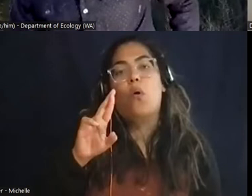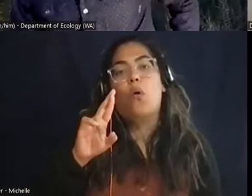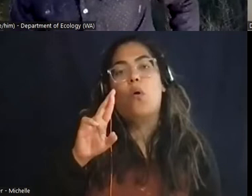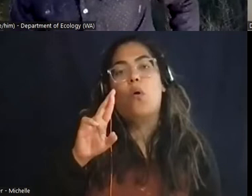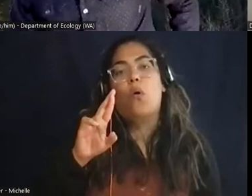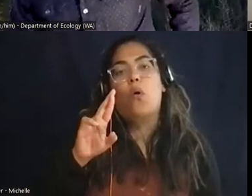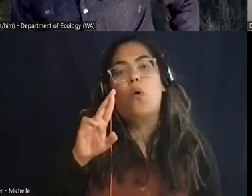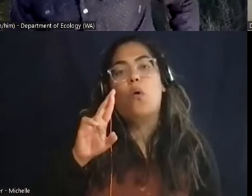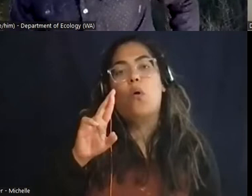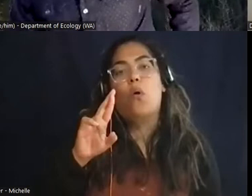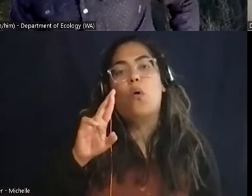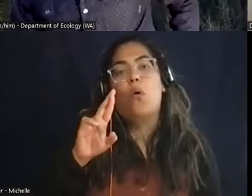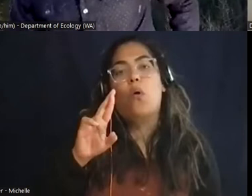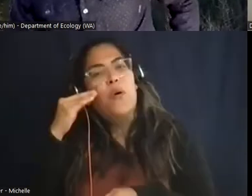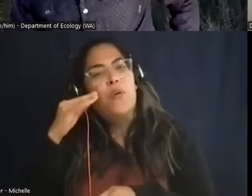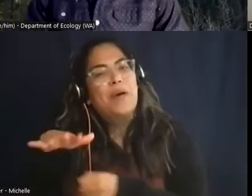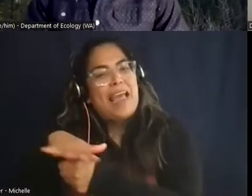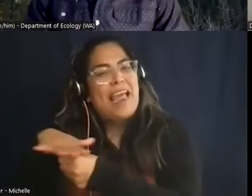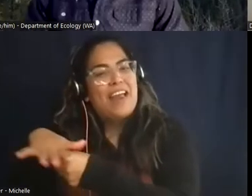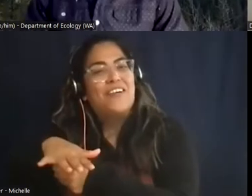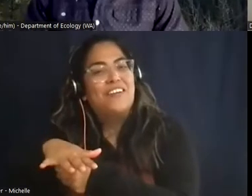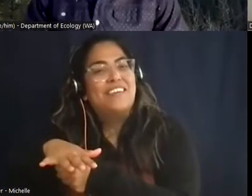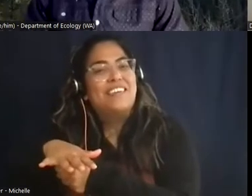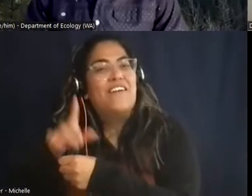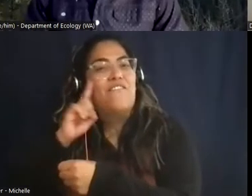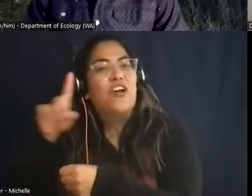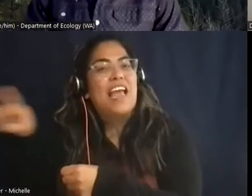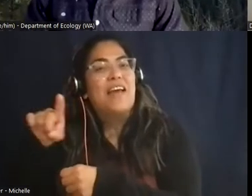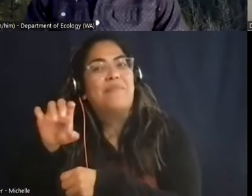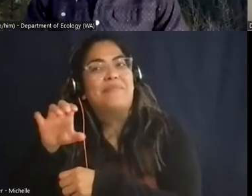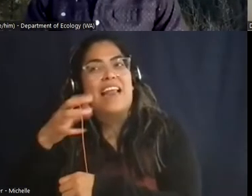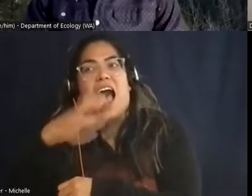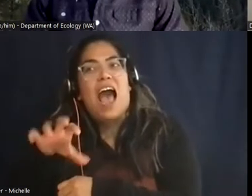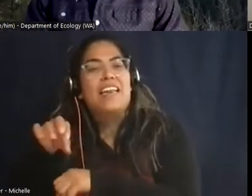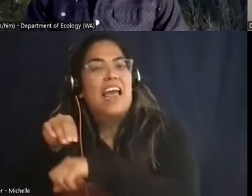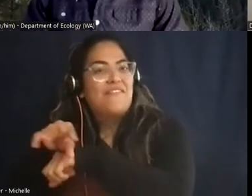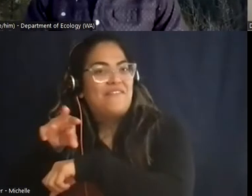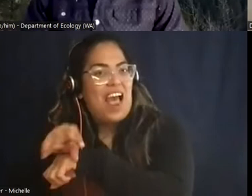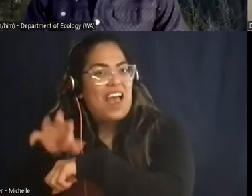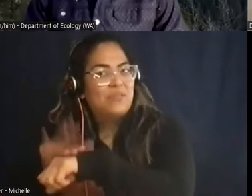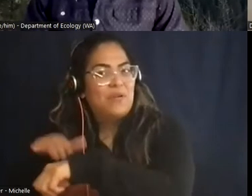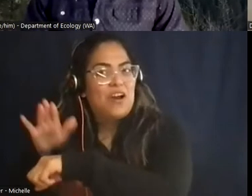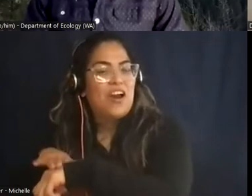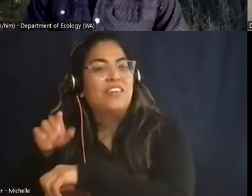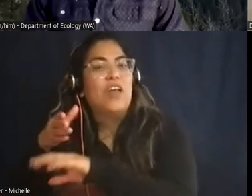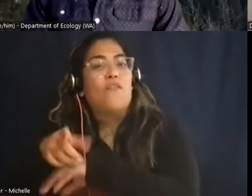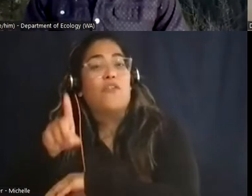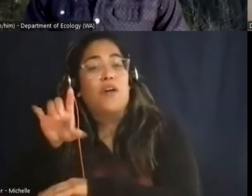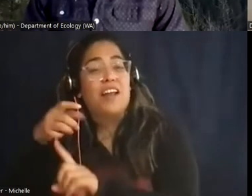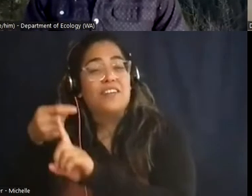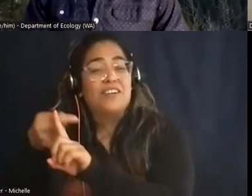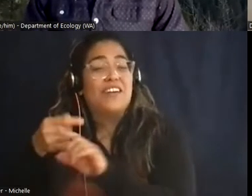beautiful co-workers a heat advisory for them would be over 100 degrees but in city of rocks it was over 90